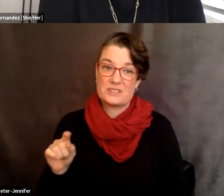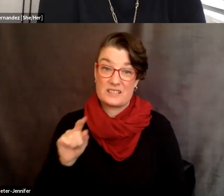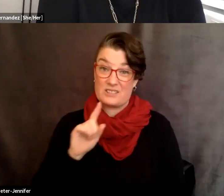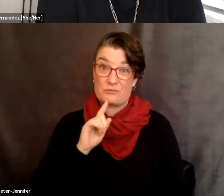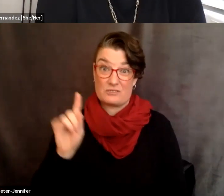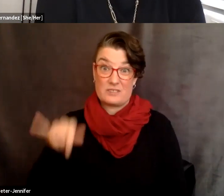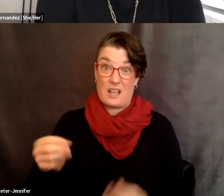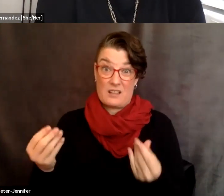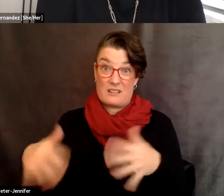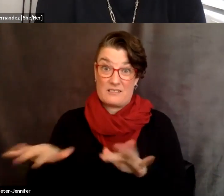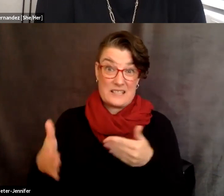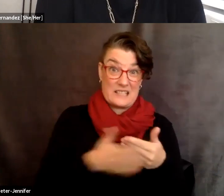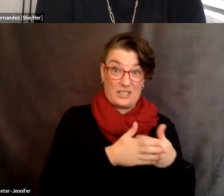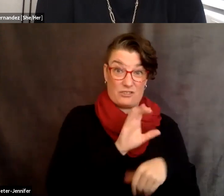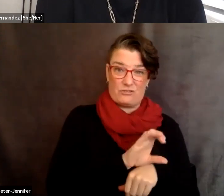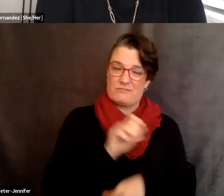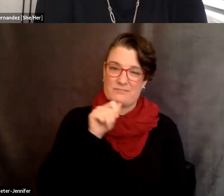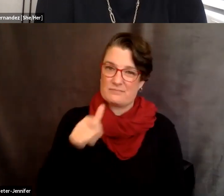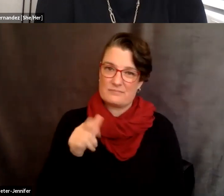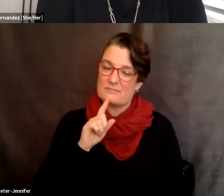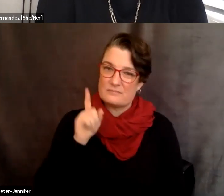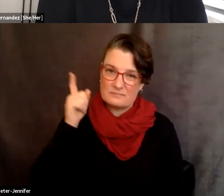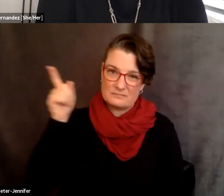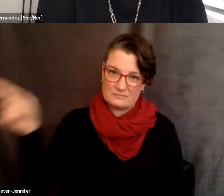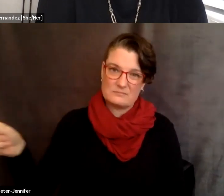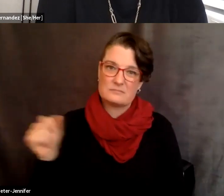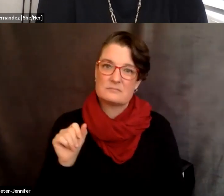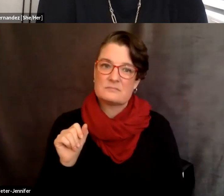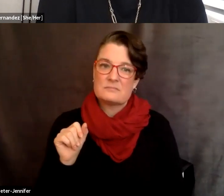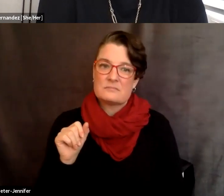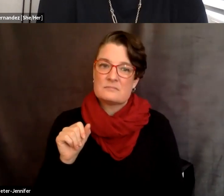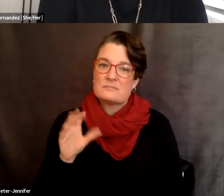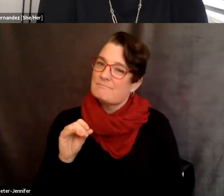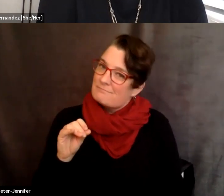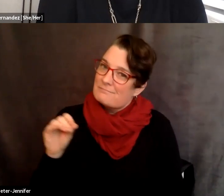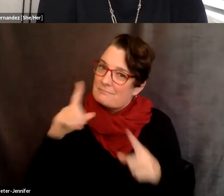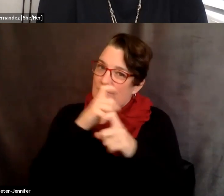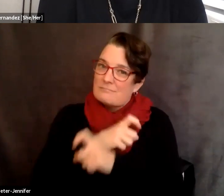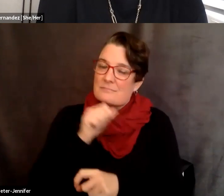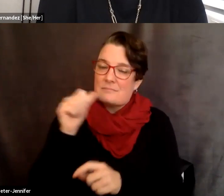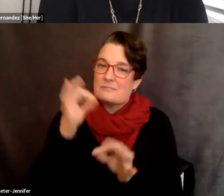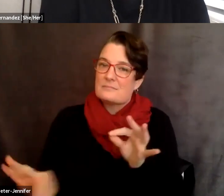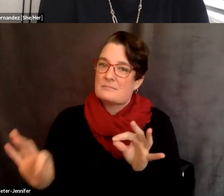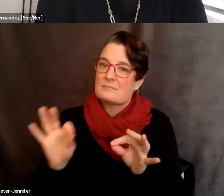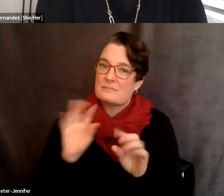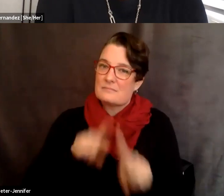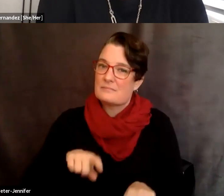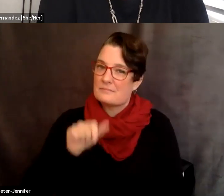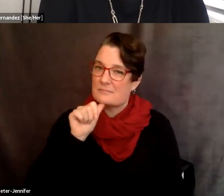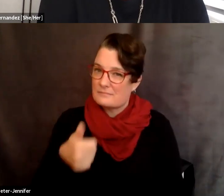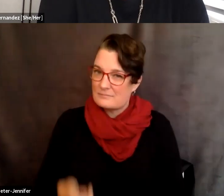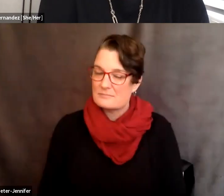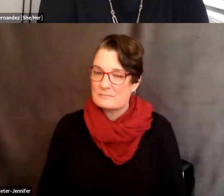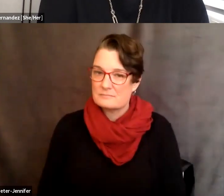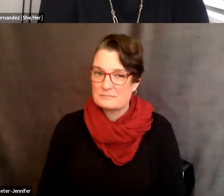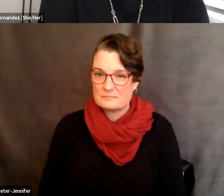itself. So, um, so it's complicated there. There's no one answer and right.